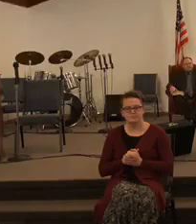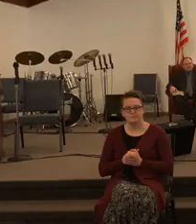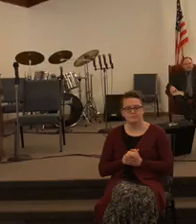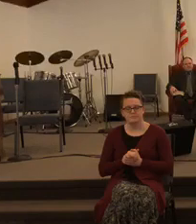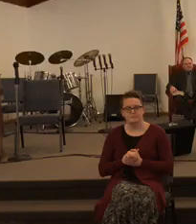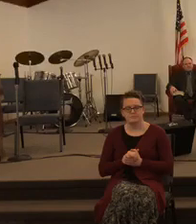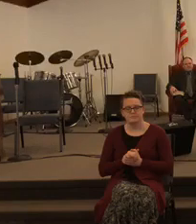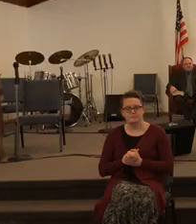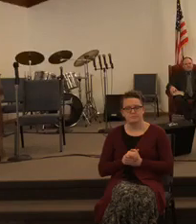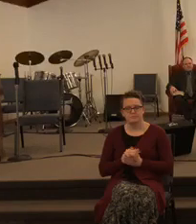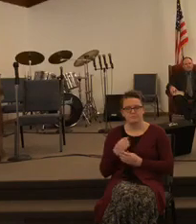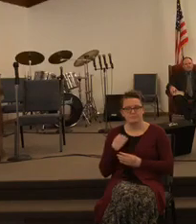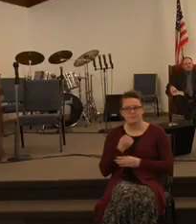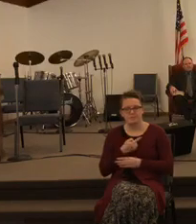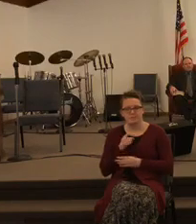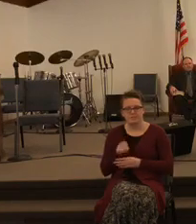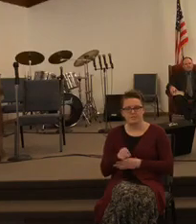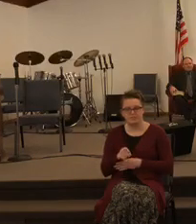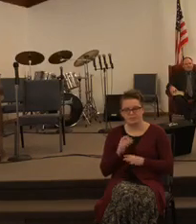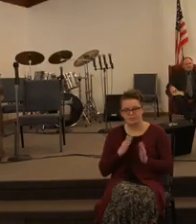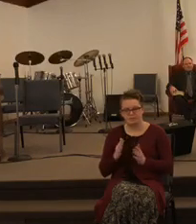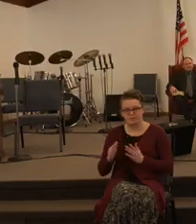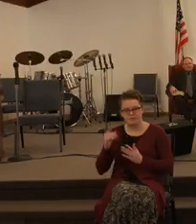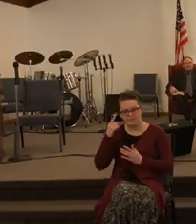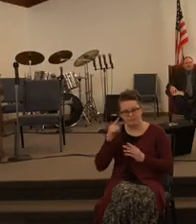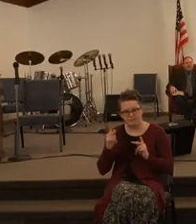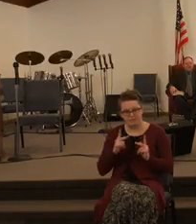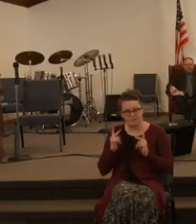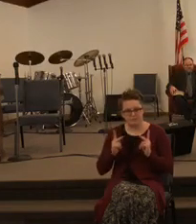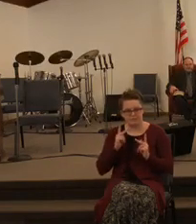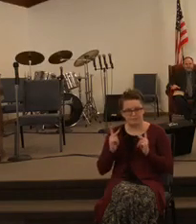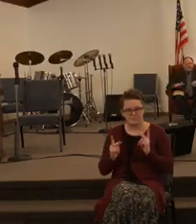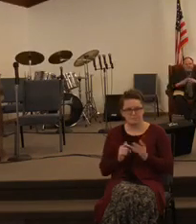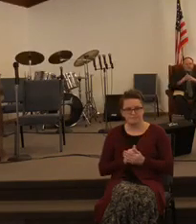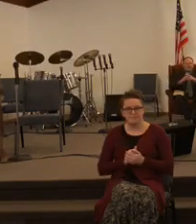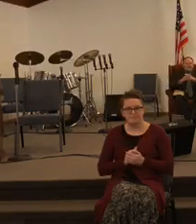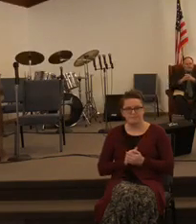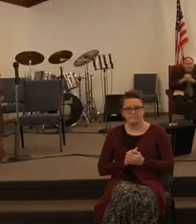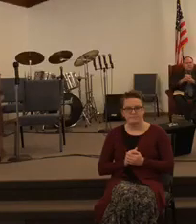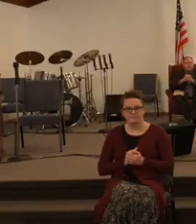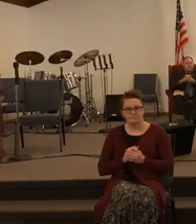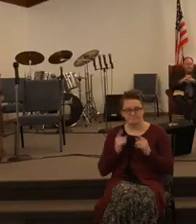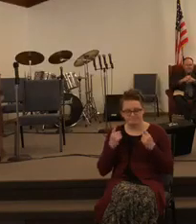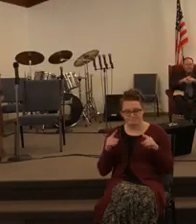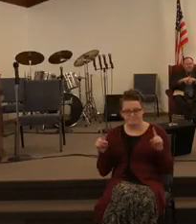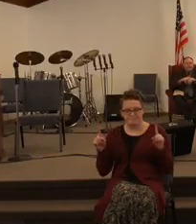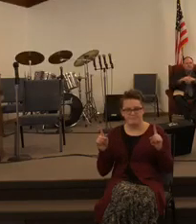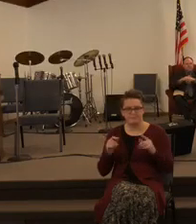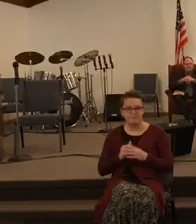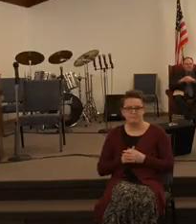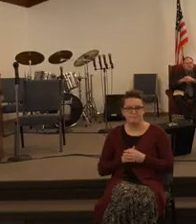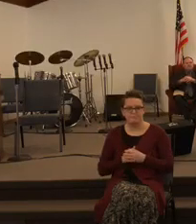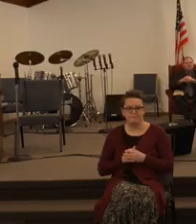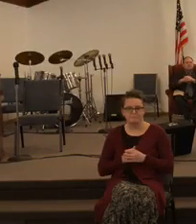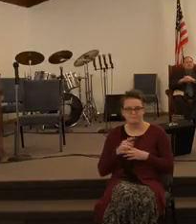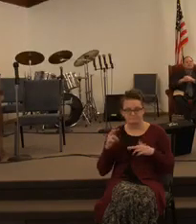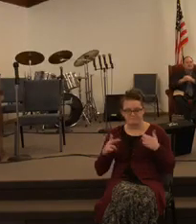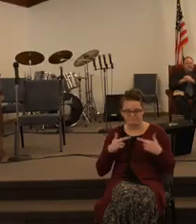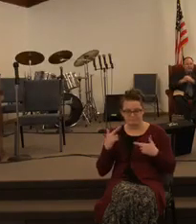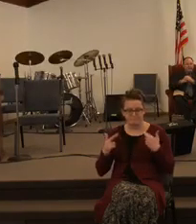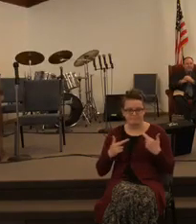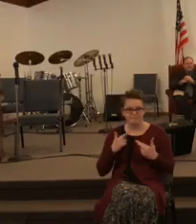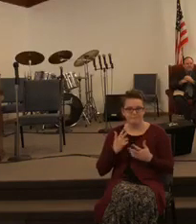we should be preparing for victory and triumph and revival